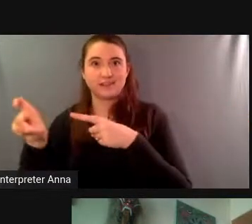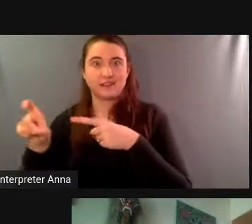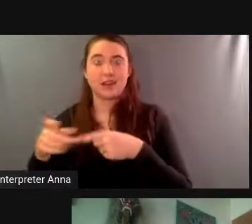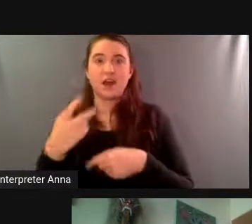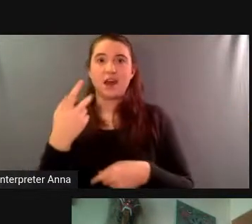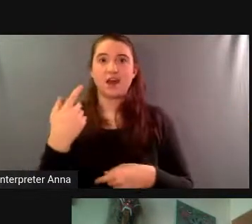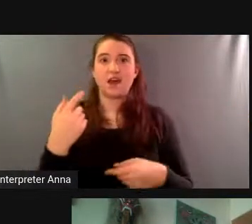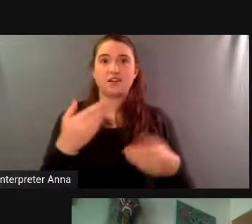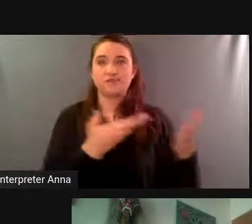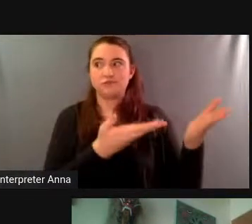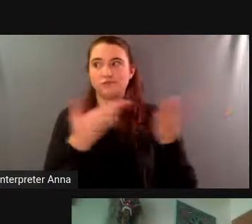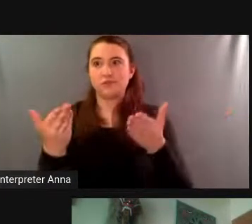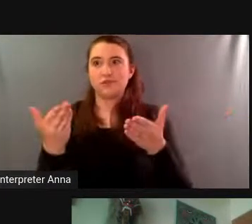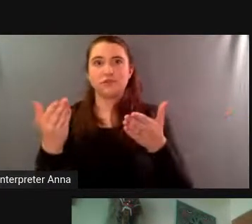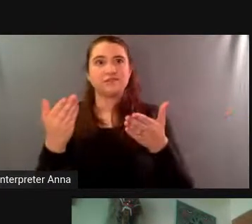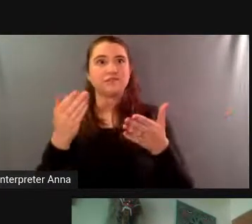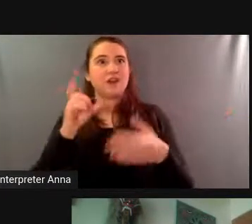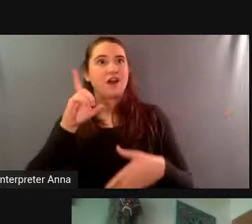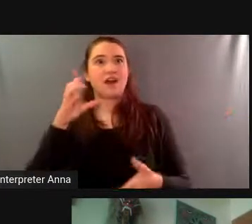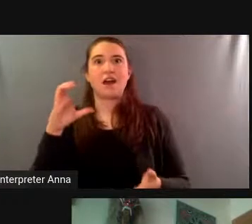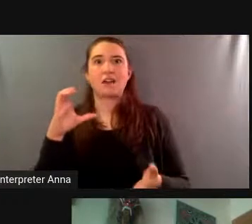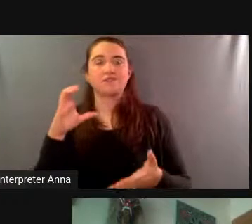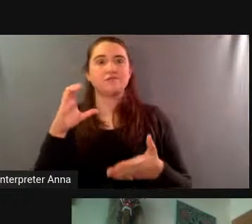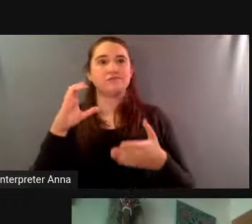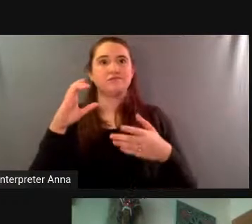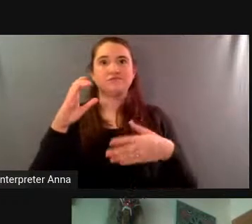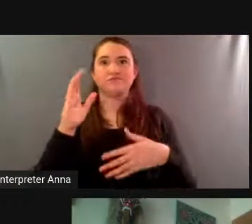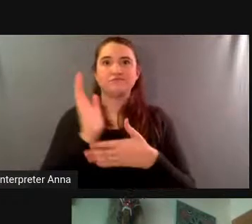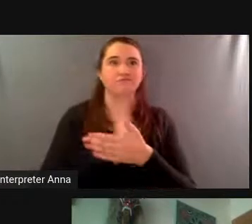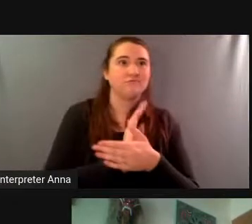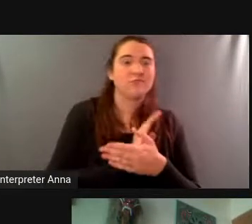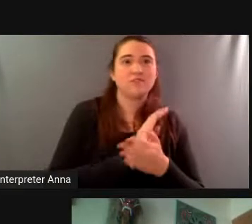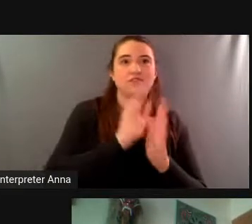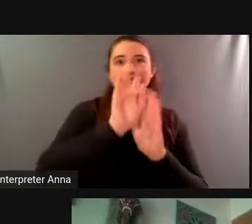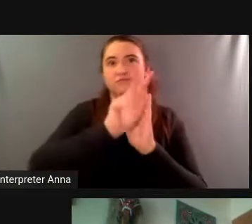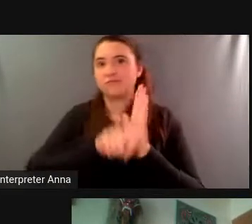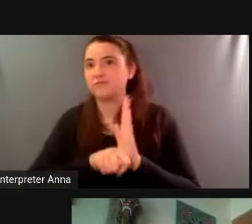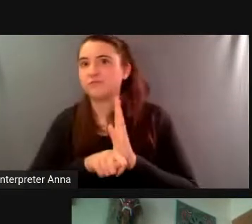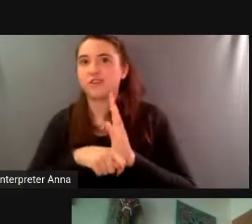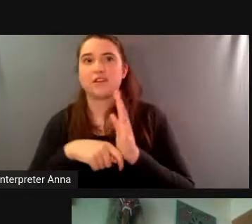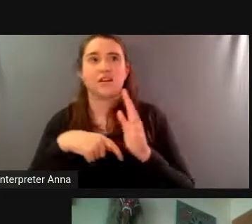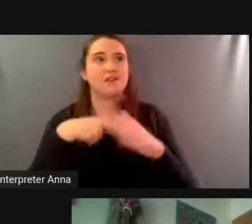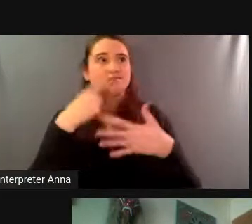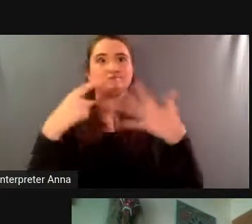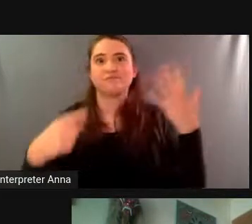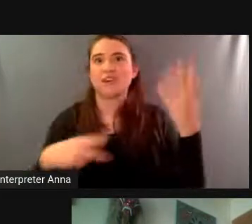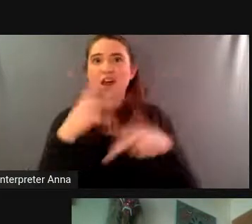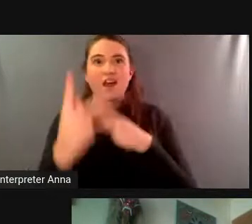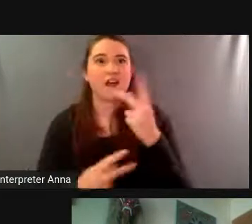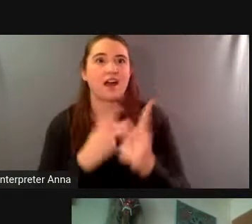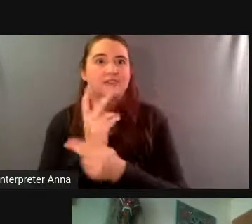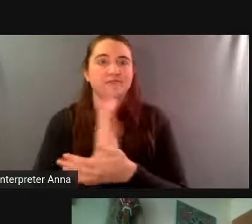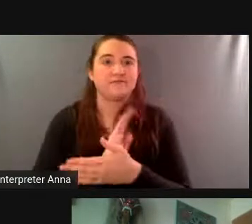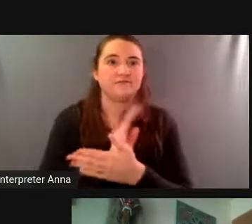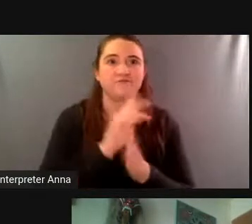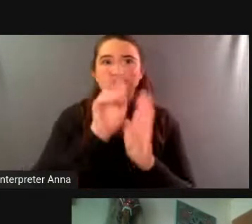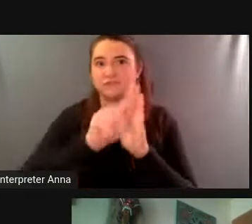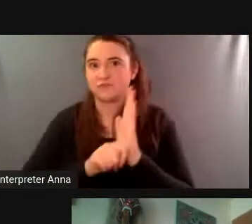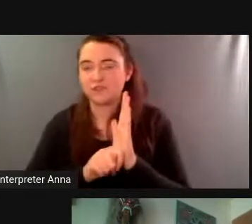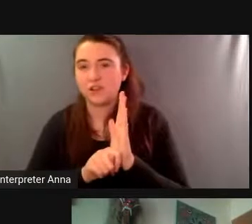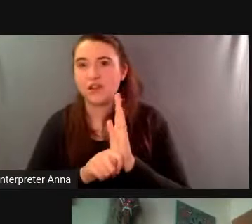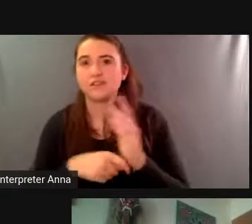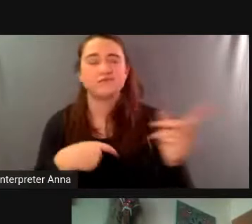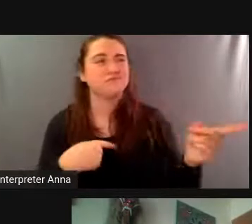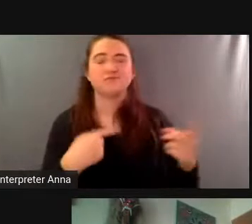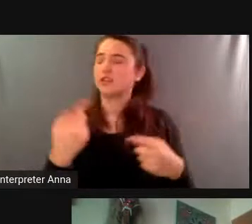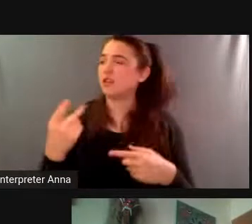60 millimeter video cassettes i mean every format you can imagine and they said well is this of interest to you because we've been filming